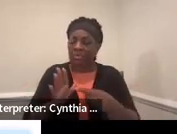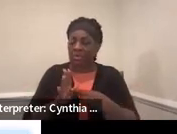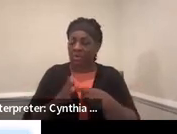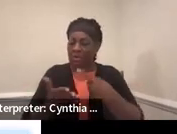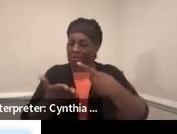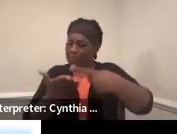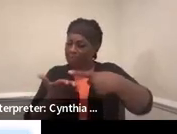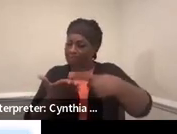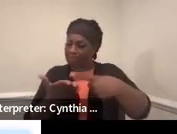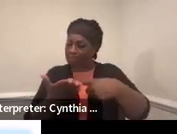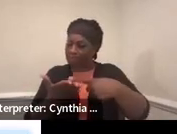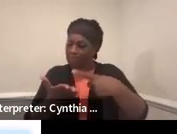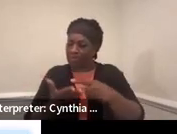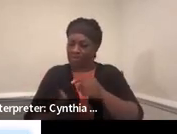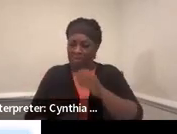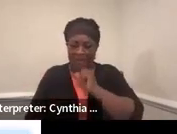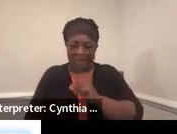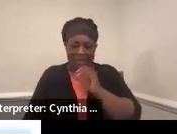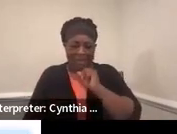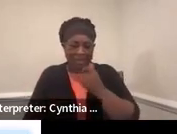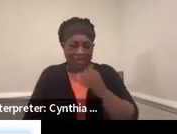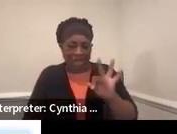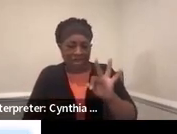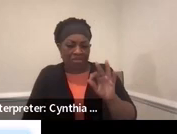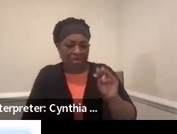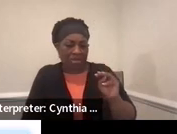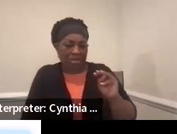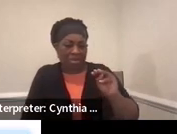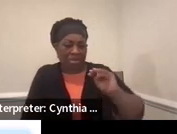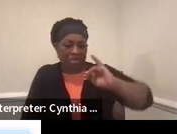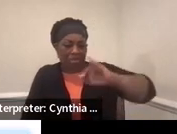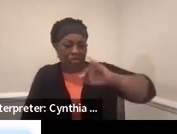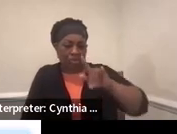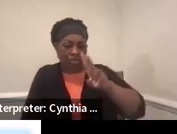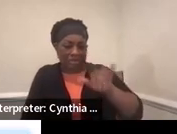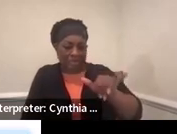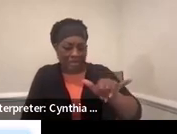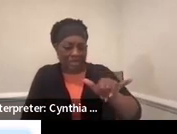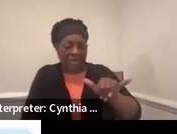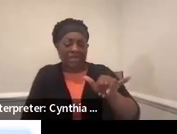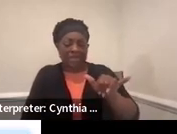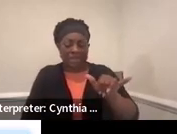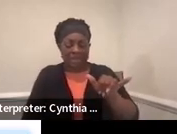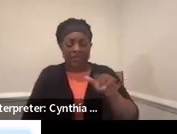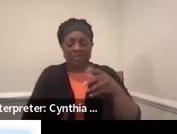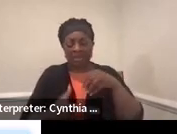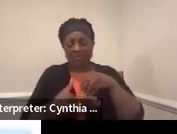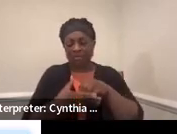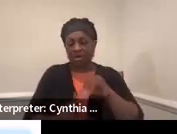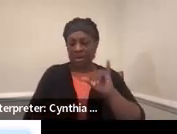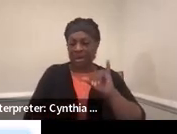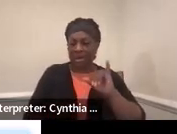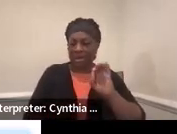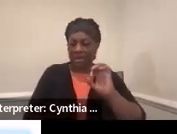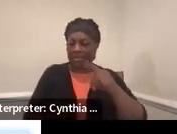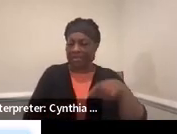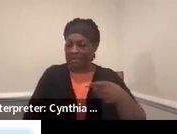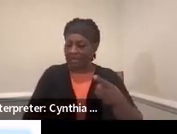conversation around age of majority, it will also behoove the IEP team to review the